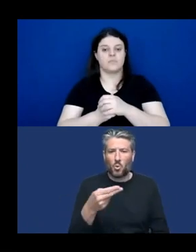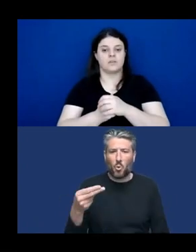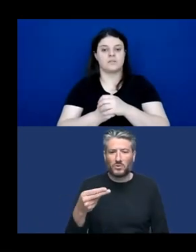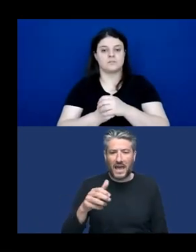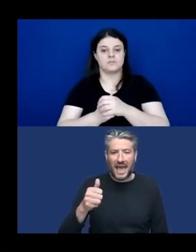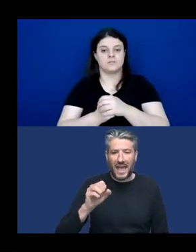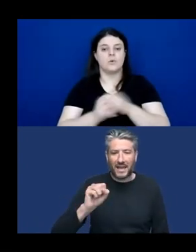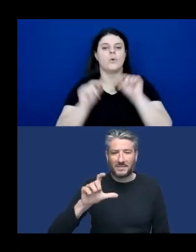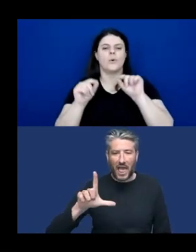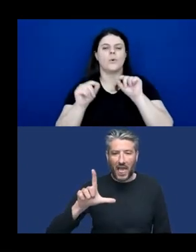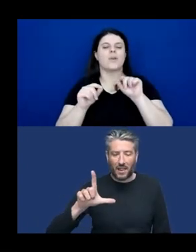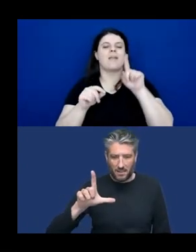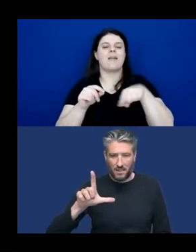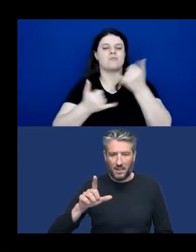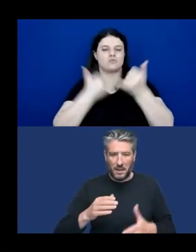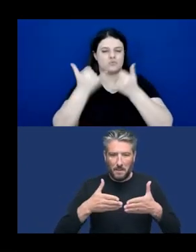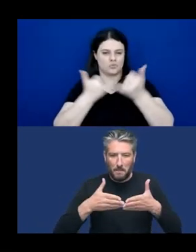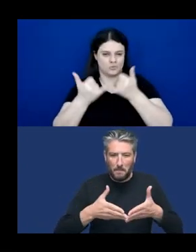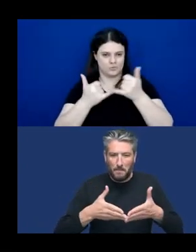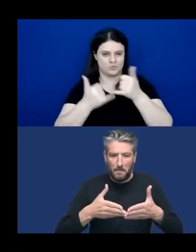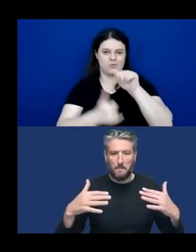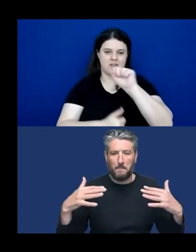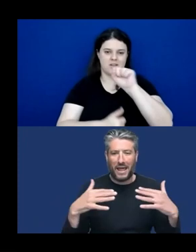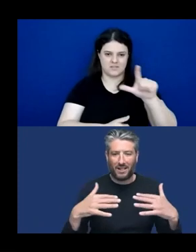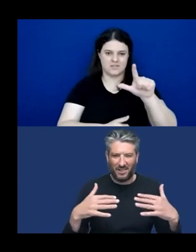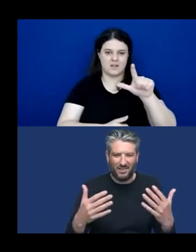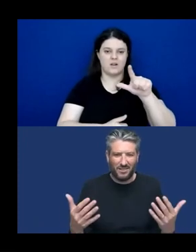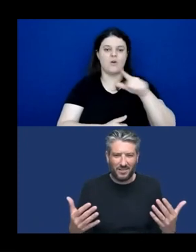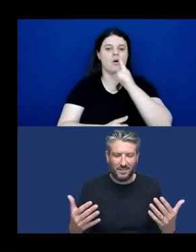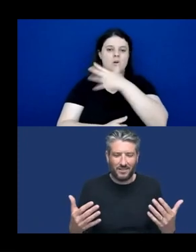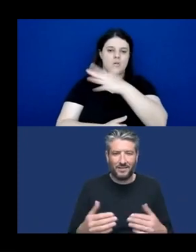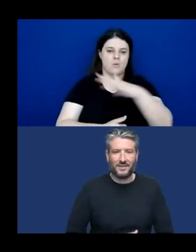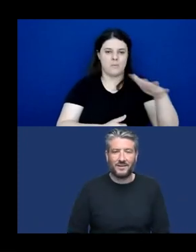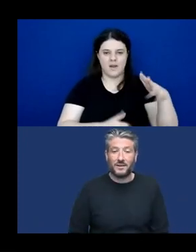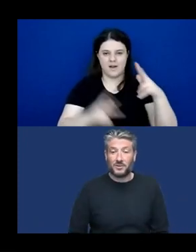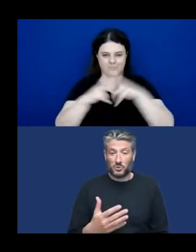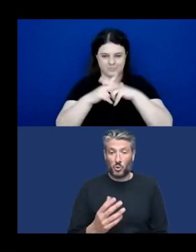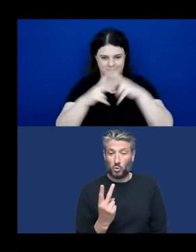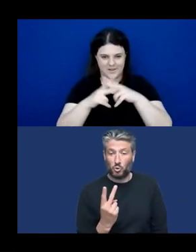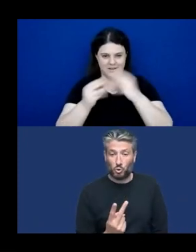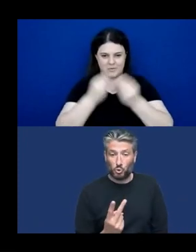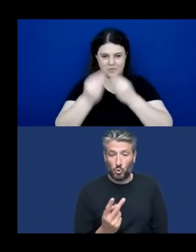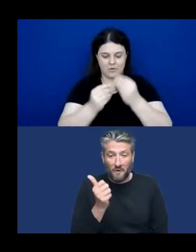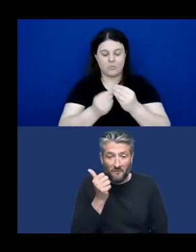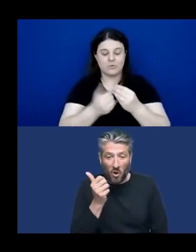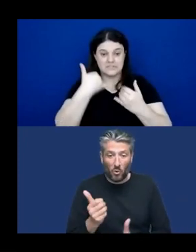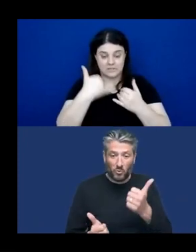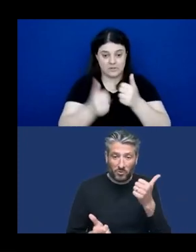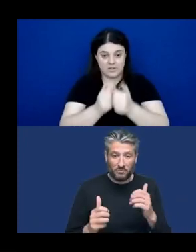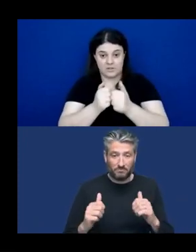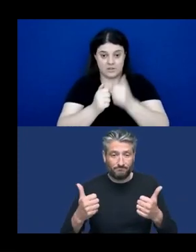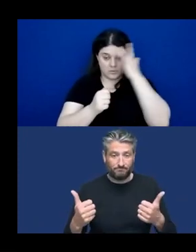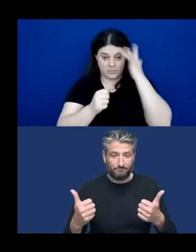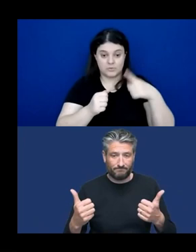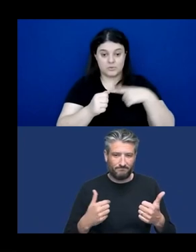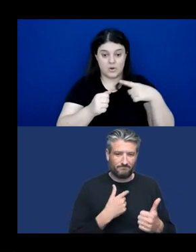Battleship. The game is played between two players, each on their smartphone. The game starts with each player hiding a set of ships on